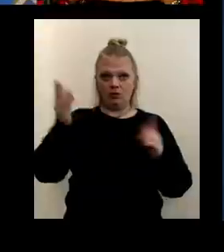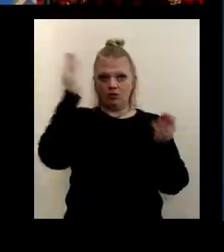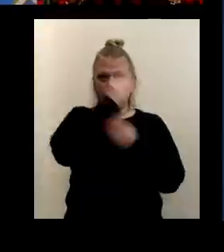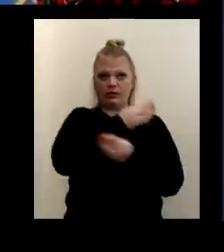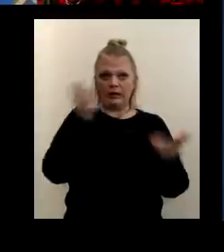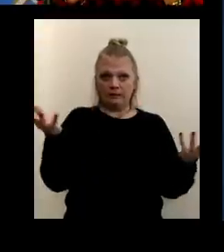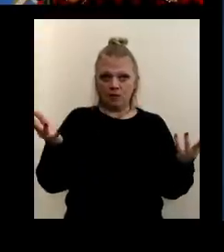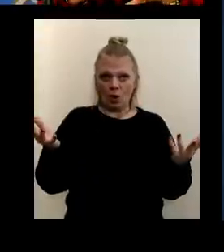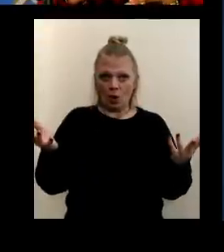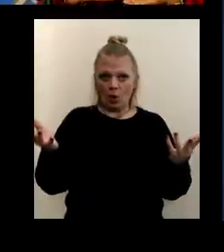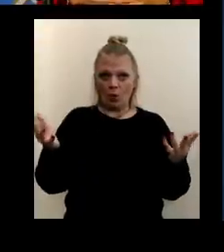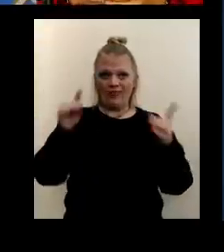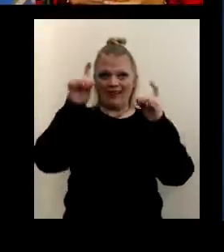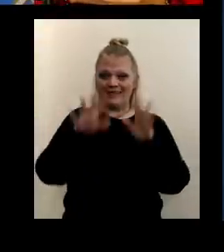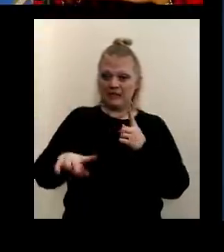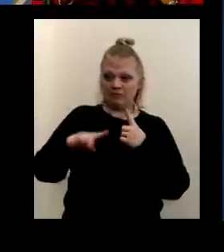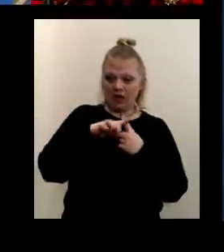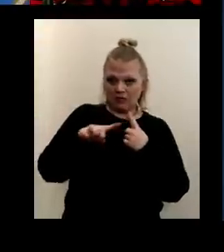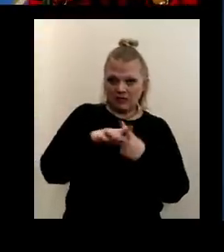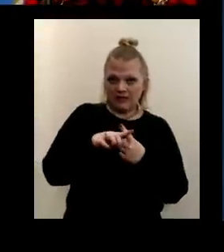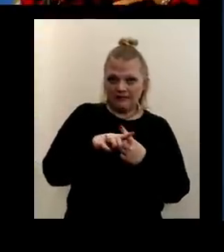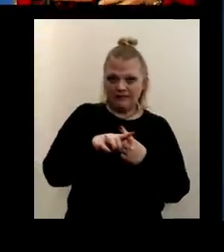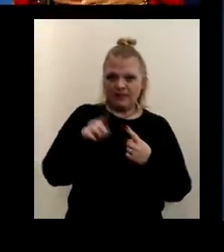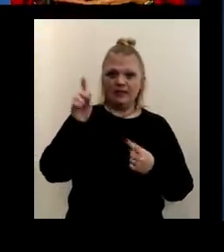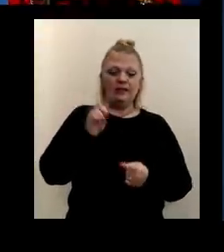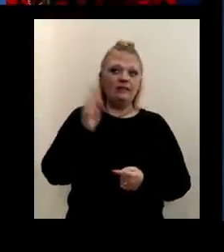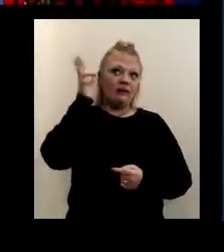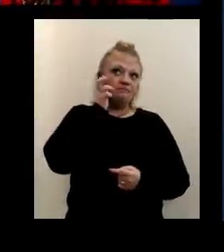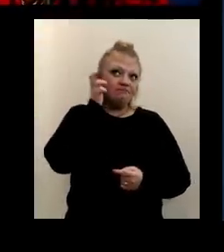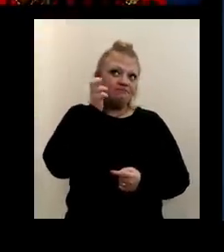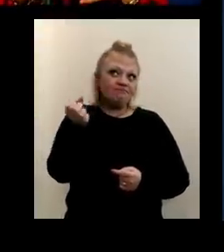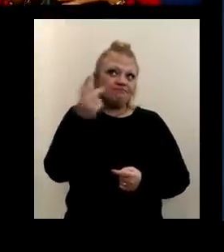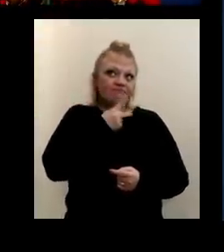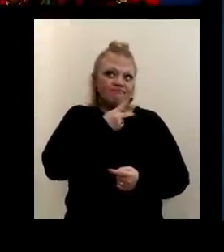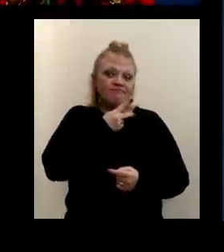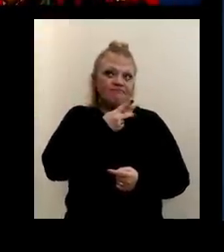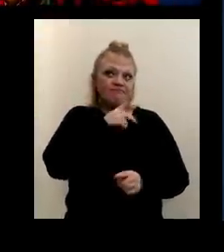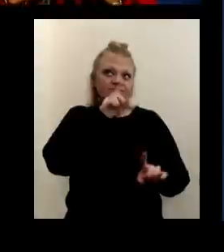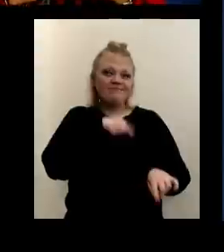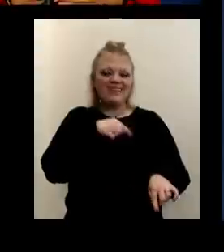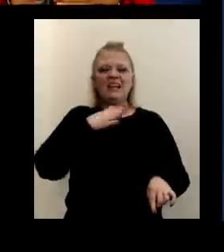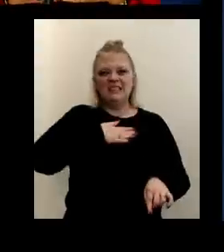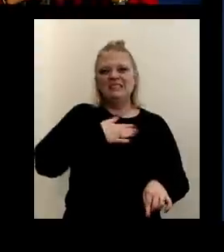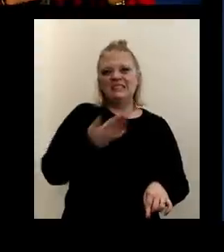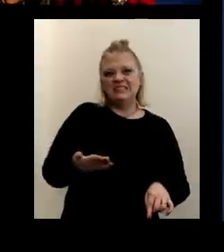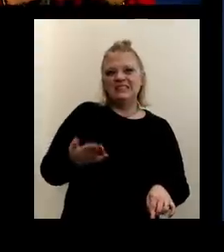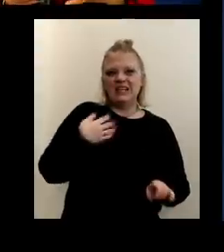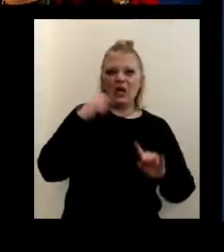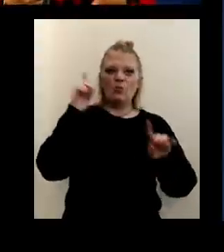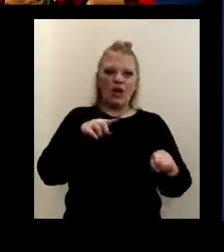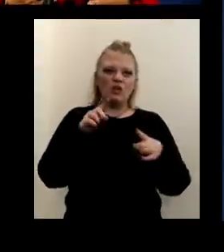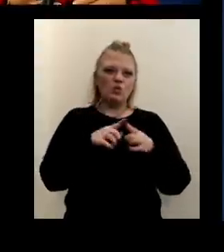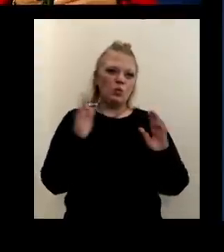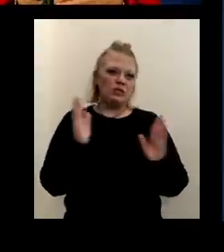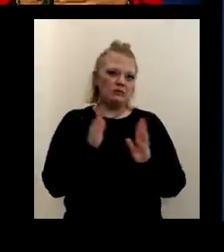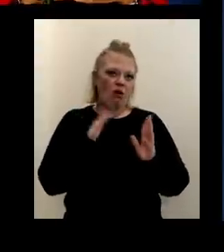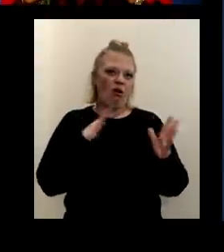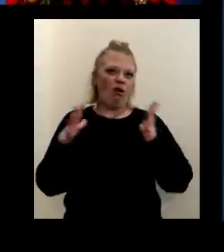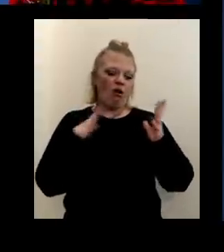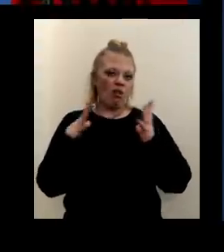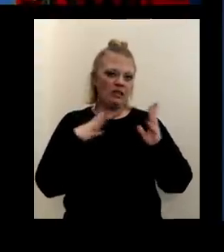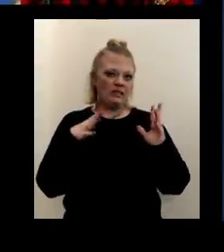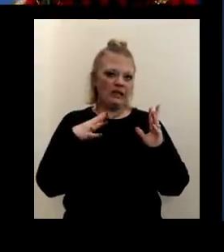them that they tested positive, they're hearing back that people admitting that they attended small holiday gatherings.